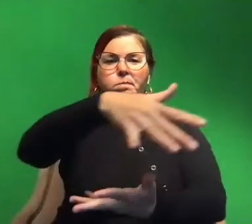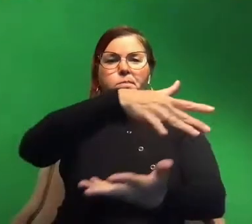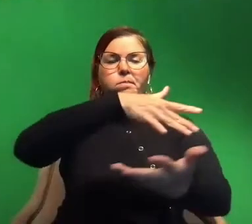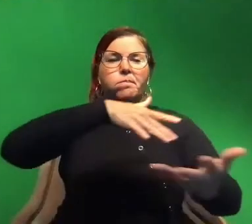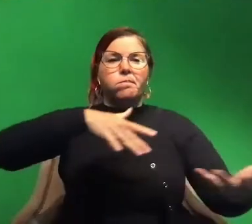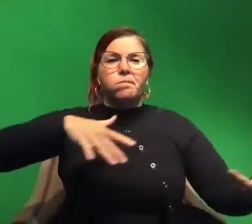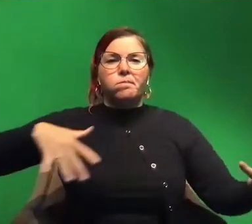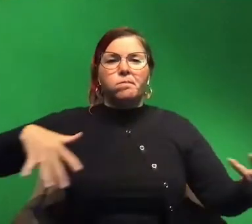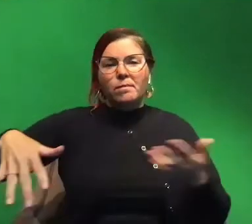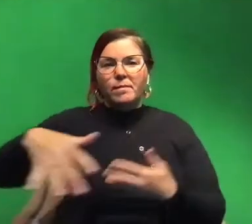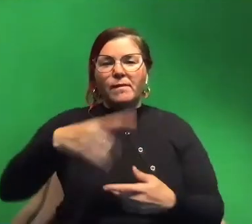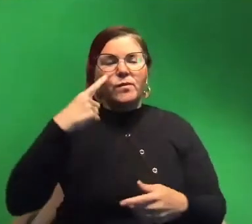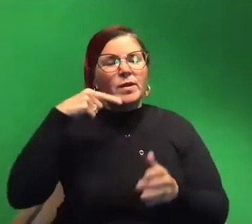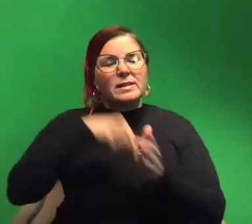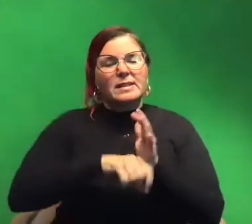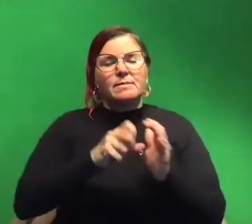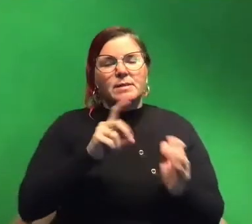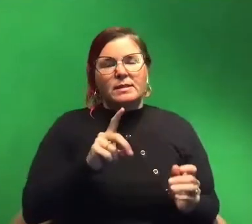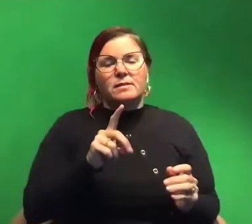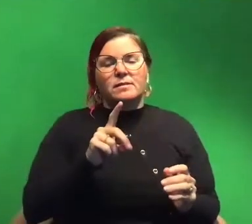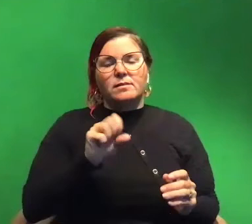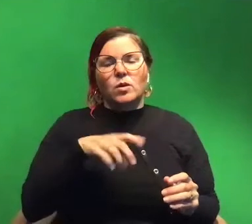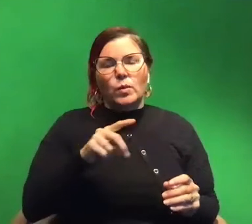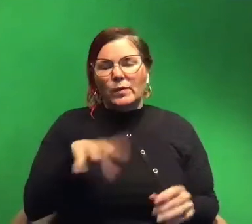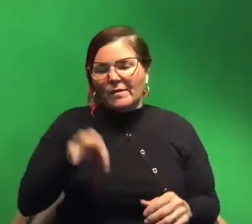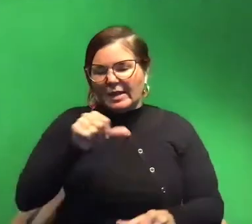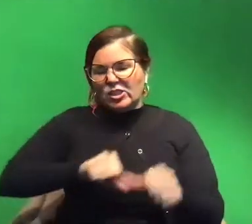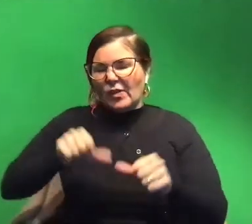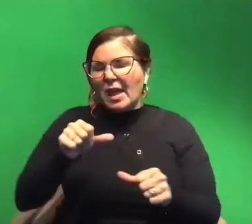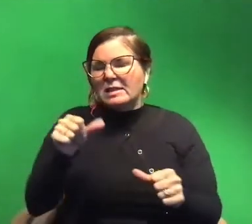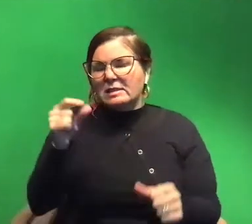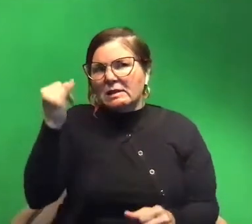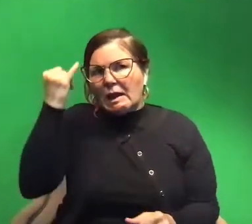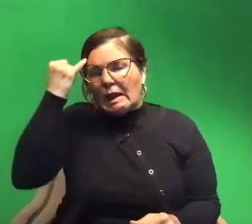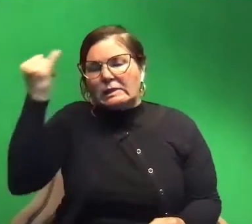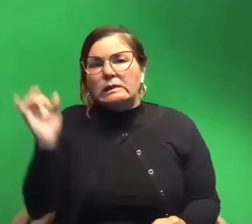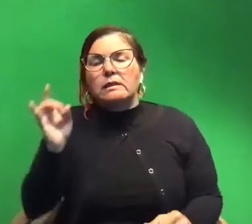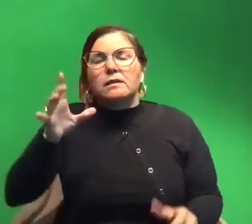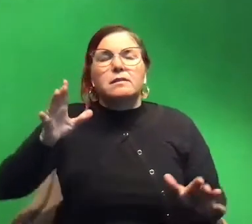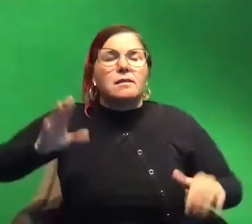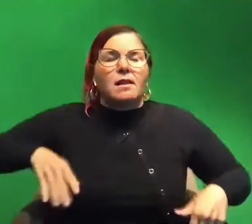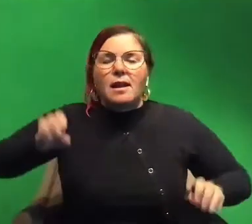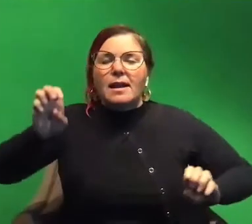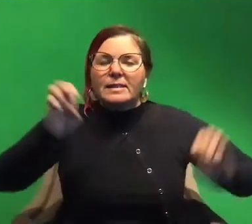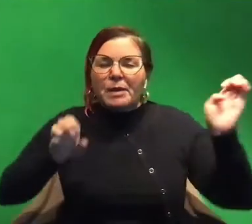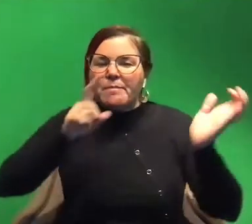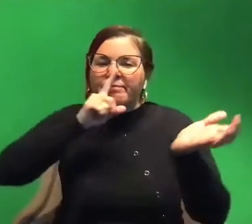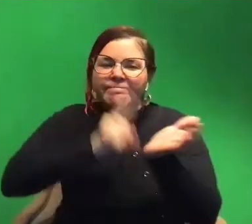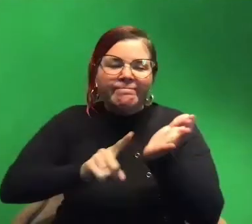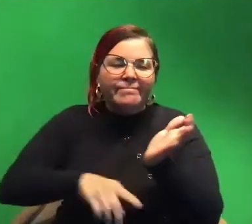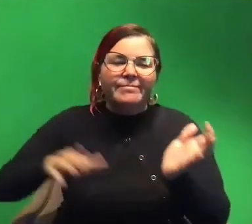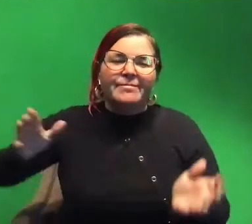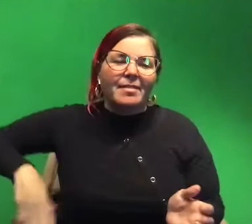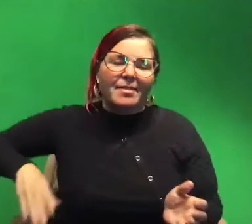that for the deep sea squid to find each other that's been hypothesized. But I don't think anybody's like done the rigorous experiment to prove that that's what's happening or at least